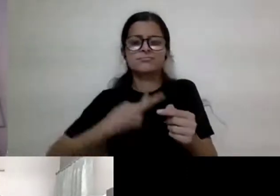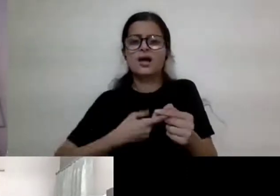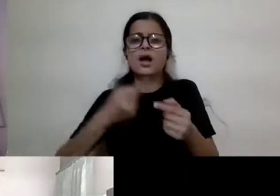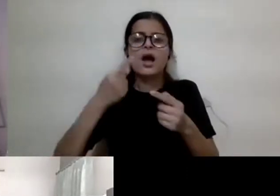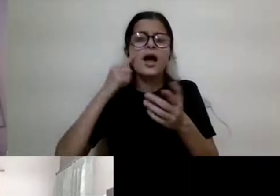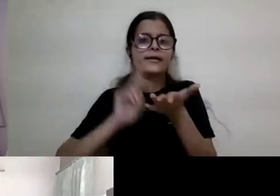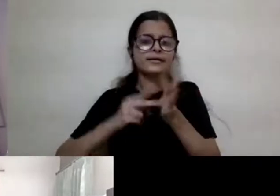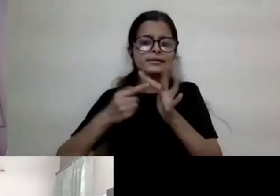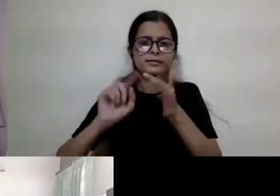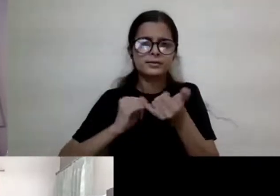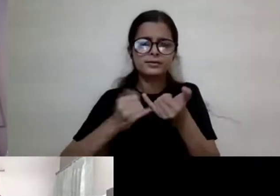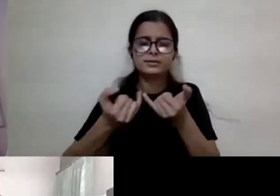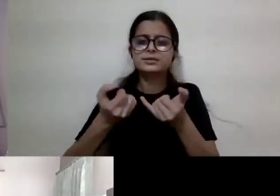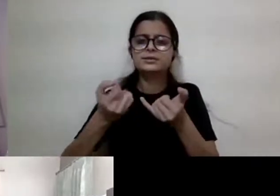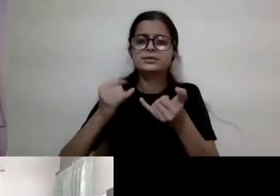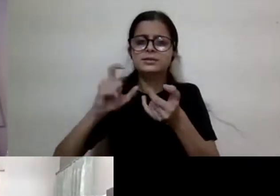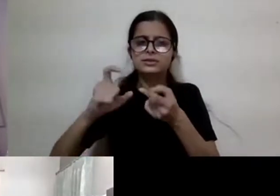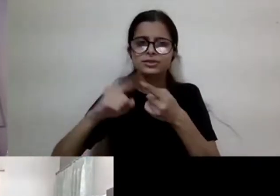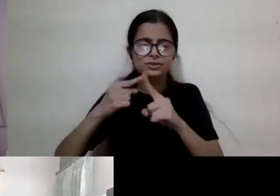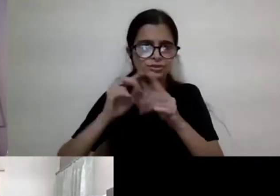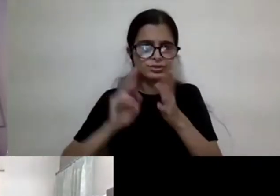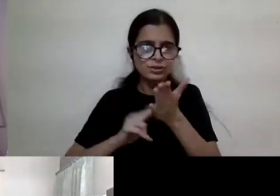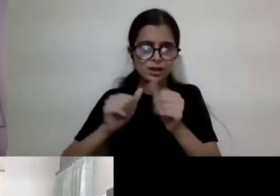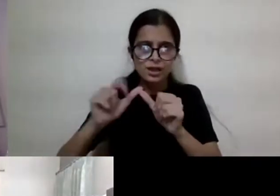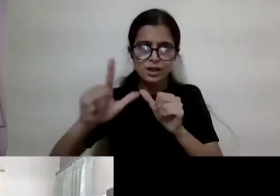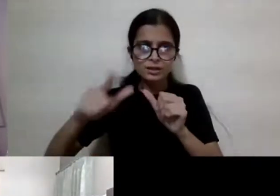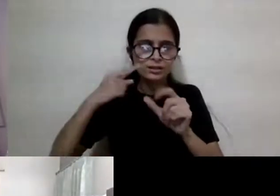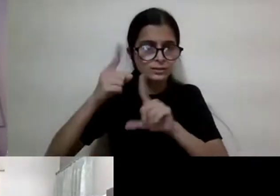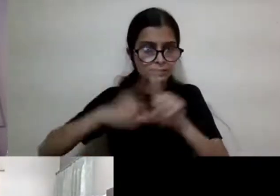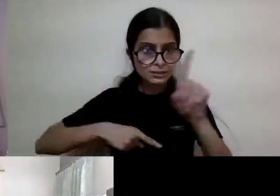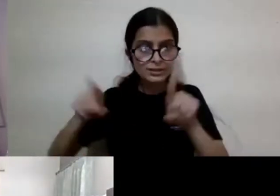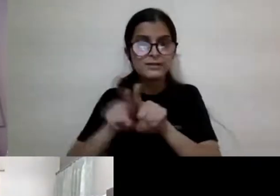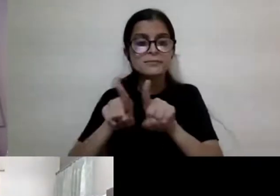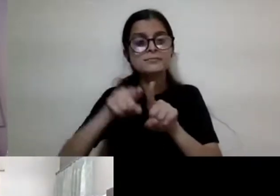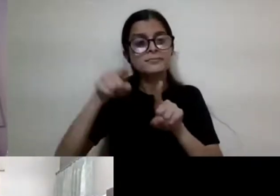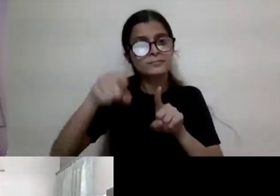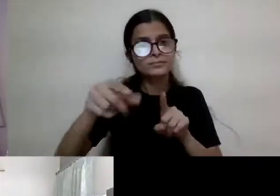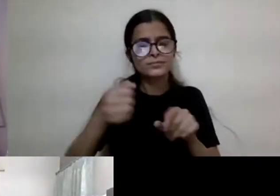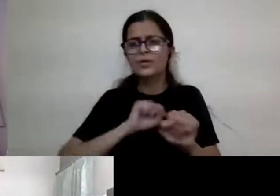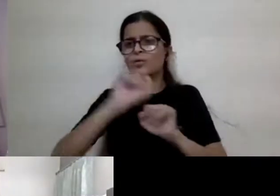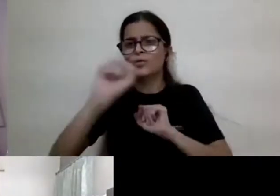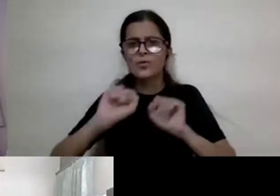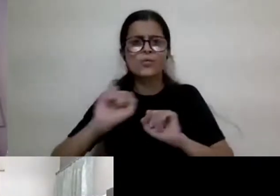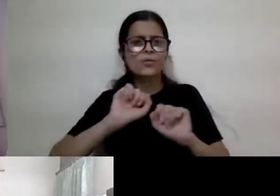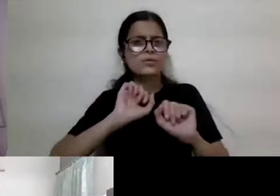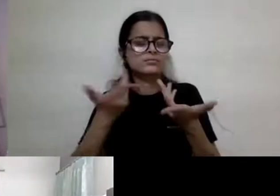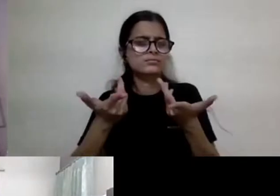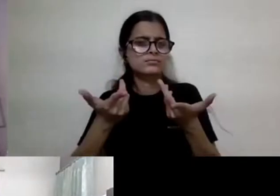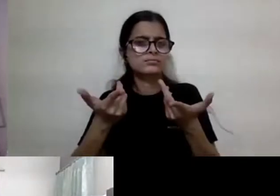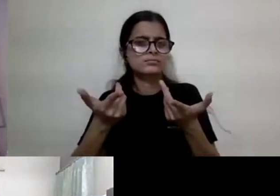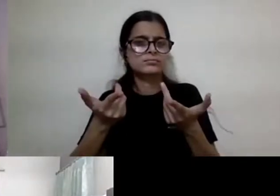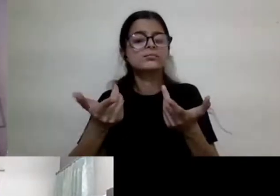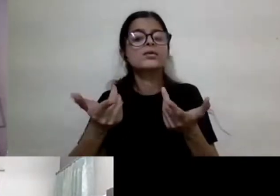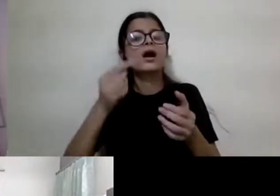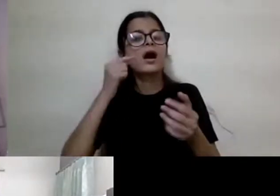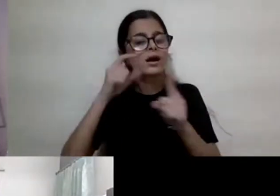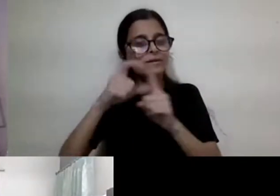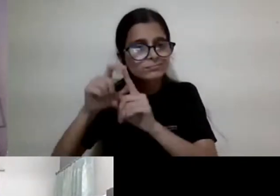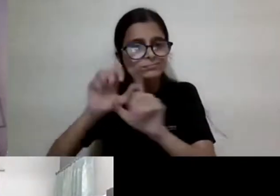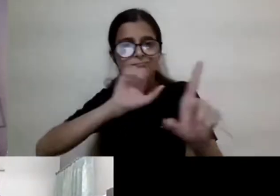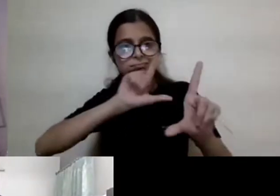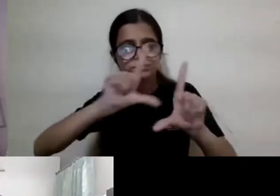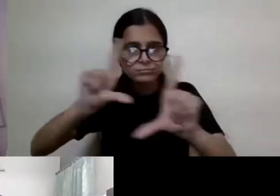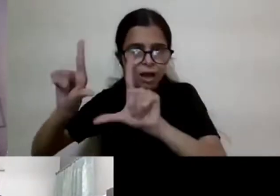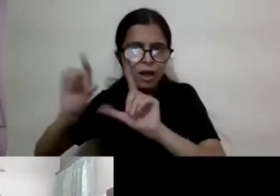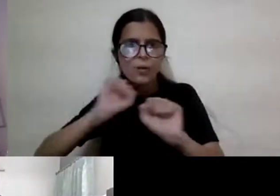uh, you know, I'm obviously the concept that we're, we all have multiple identities that intersect with each other is, is an,